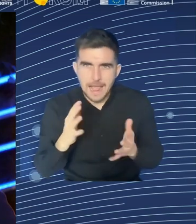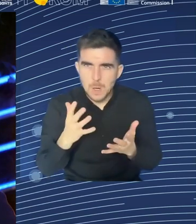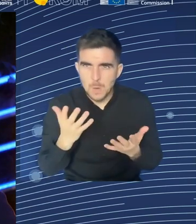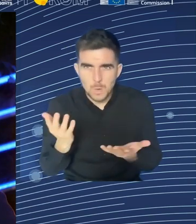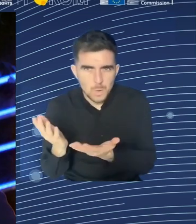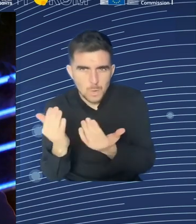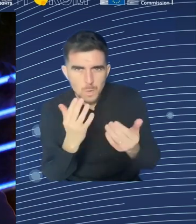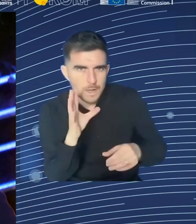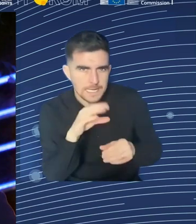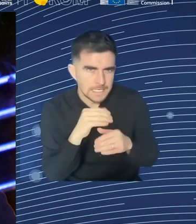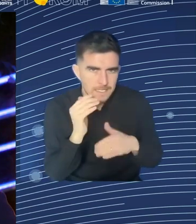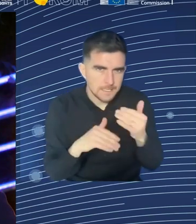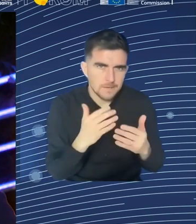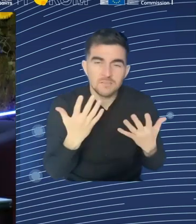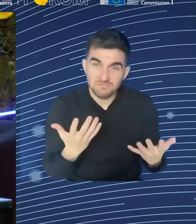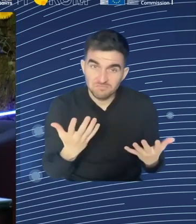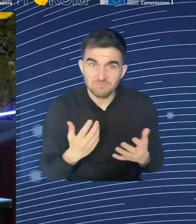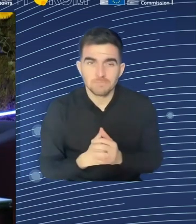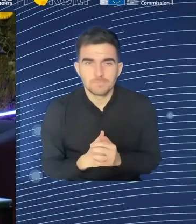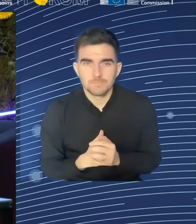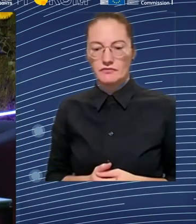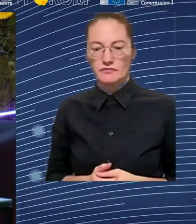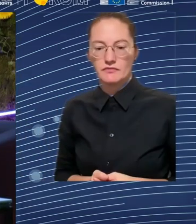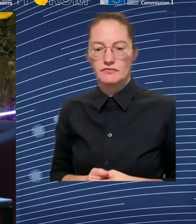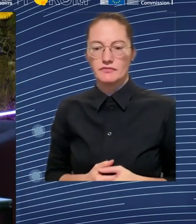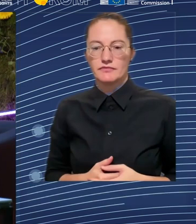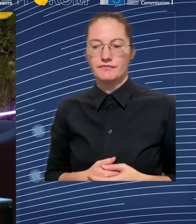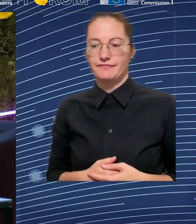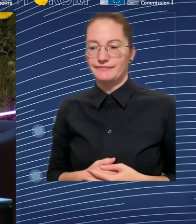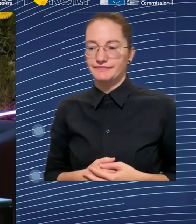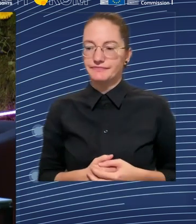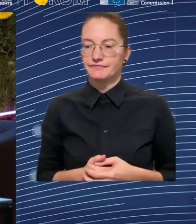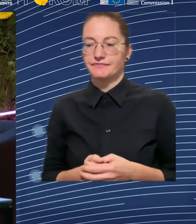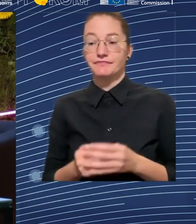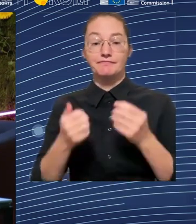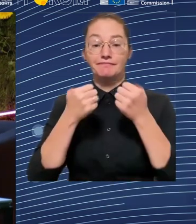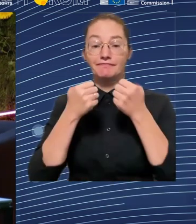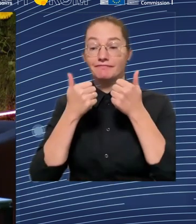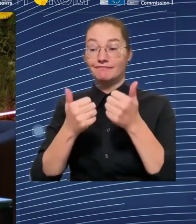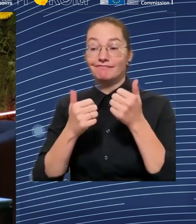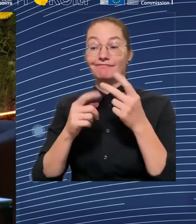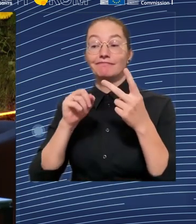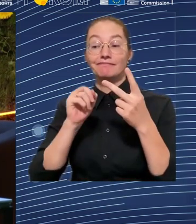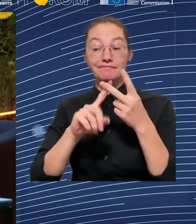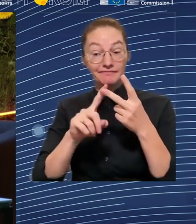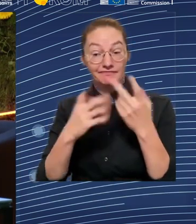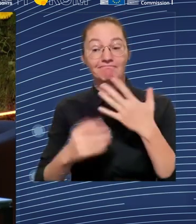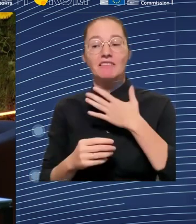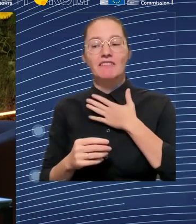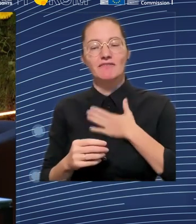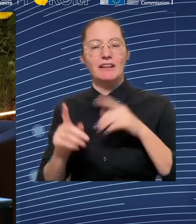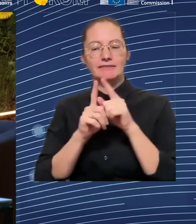are still being discussed. And it sends me into a very angry mood.